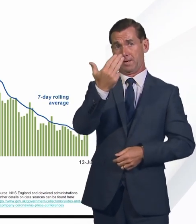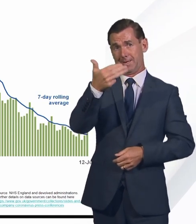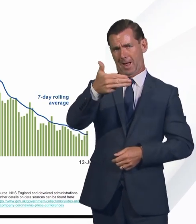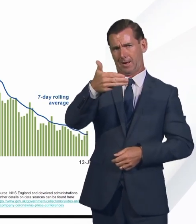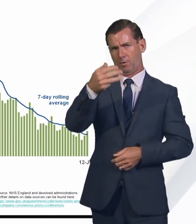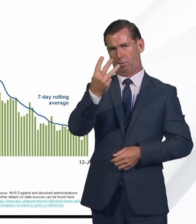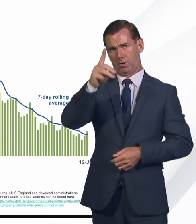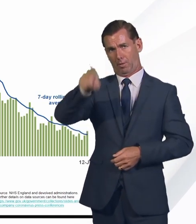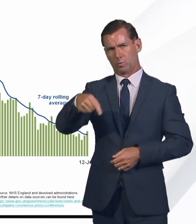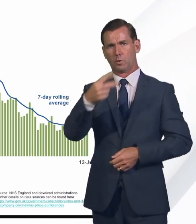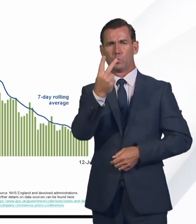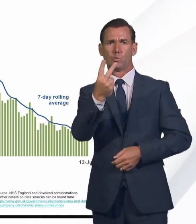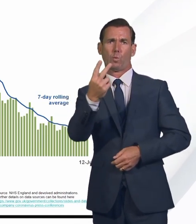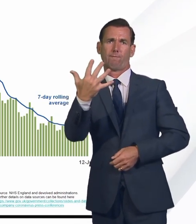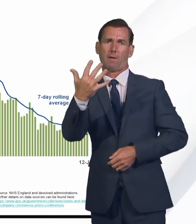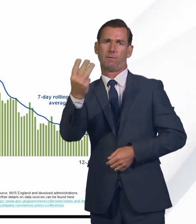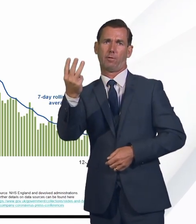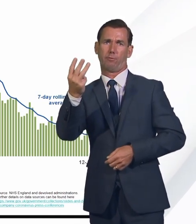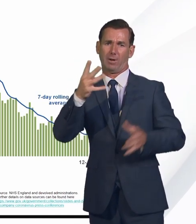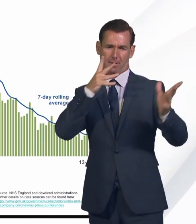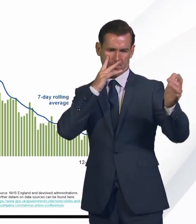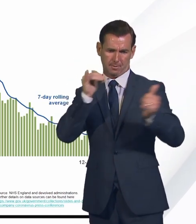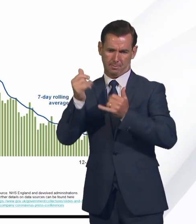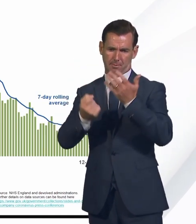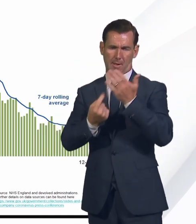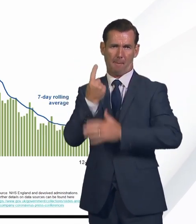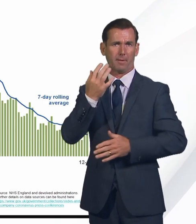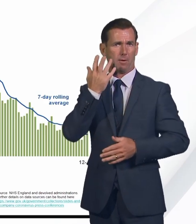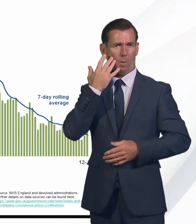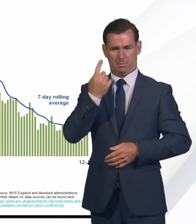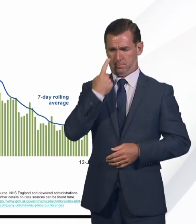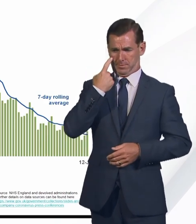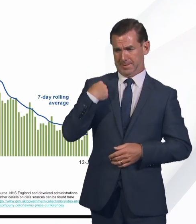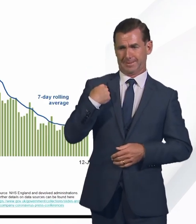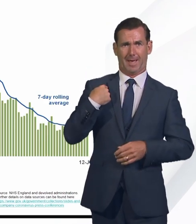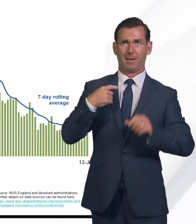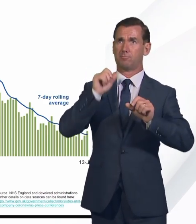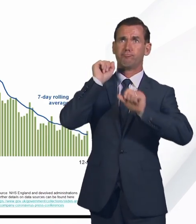193,253 tests carried out or posted out yesterday.